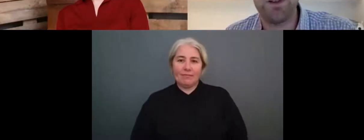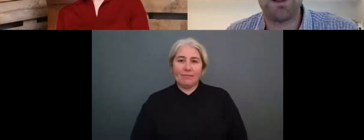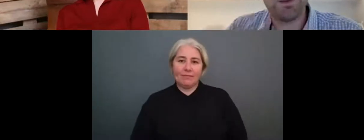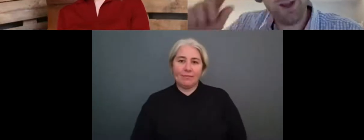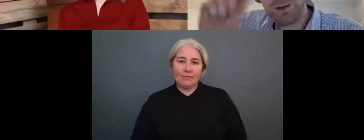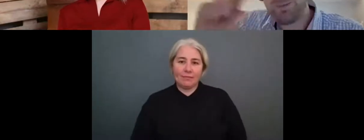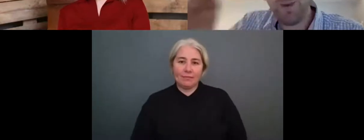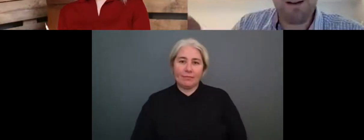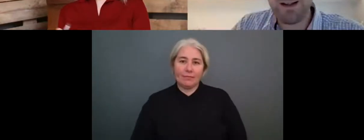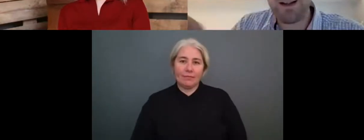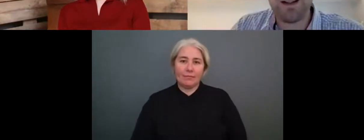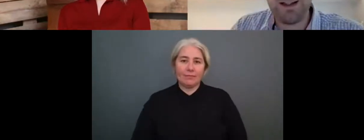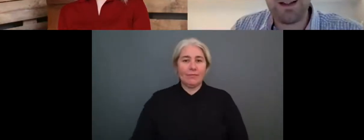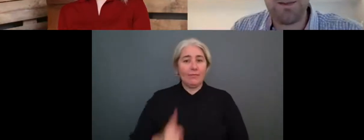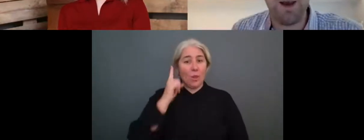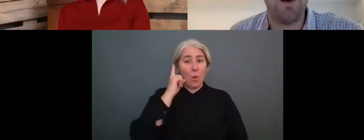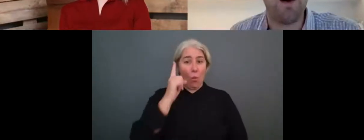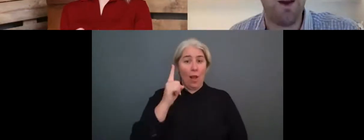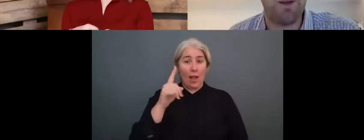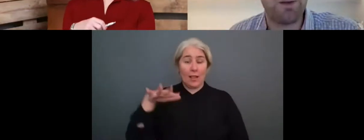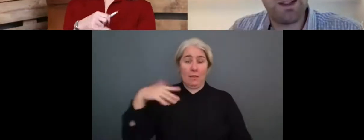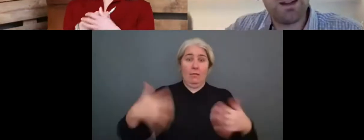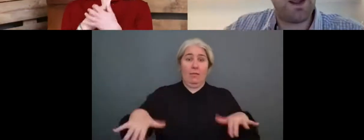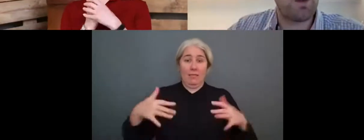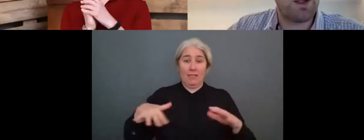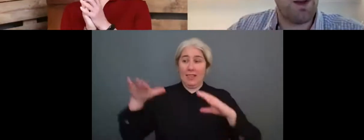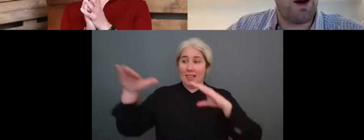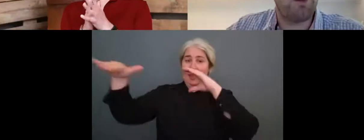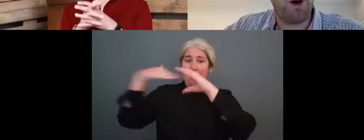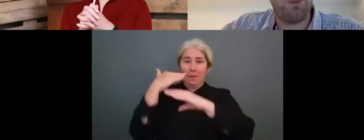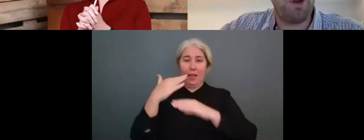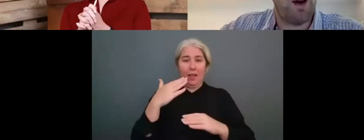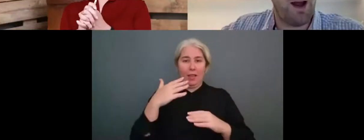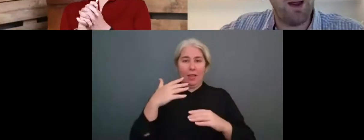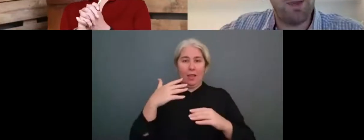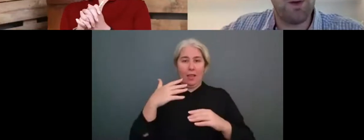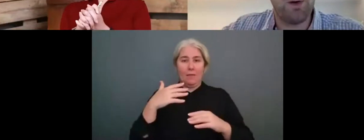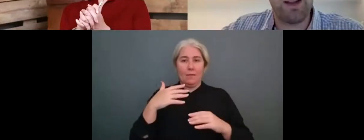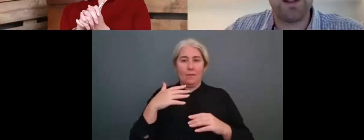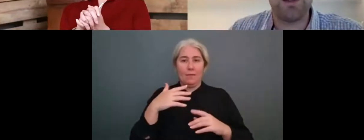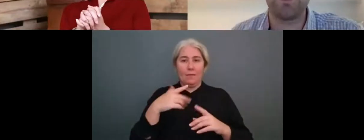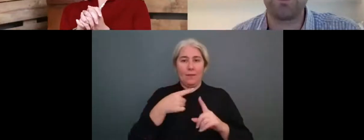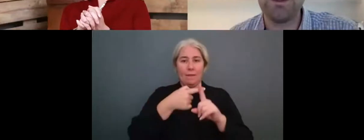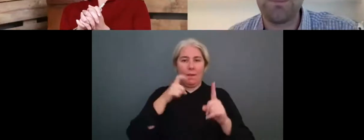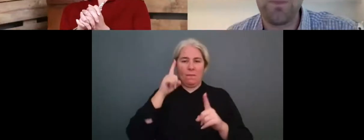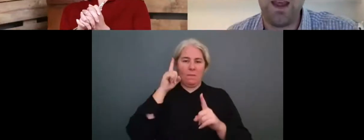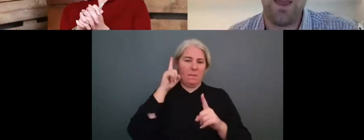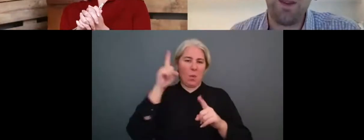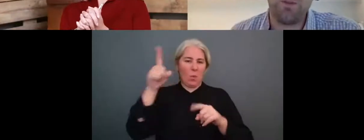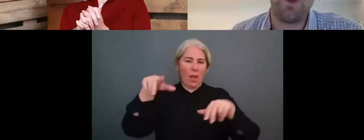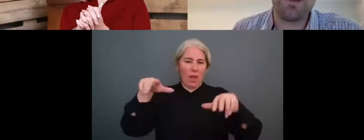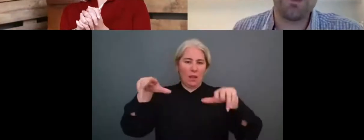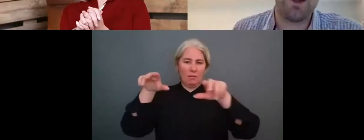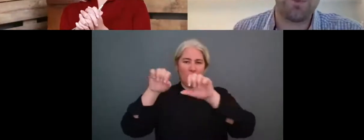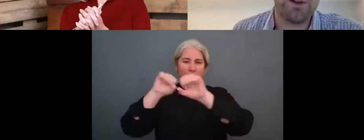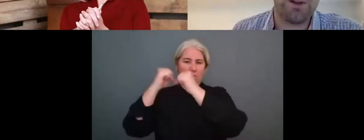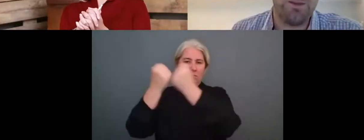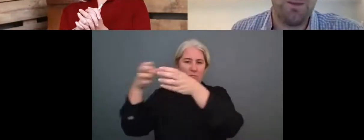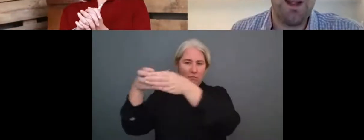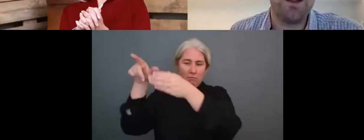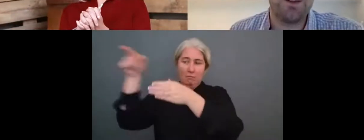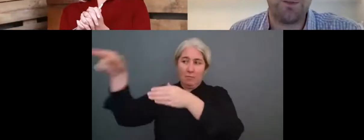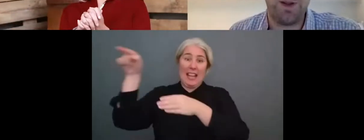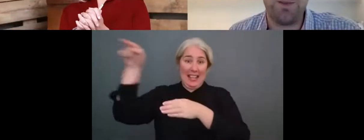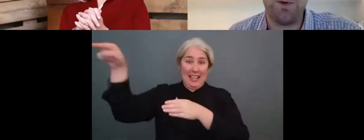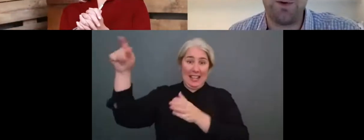sponsors. It was kind of buried in, in an email. Um, it was an internal email from, uh, the organization. And what they said was